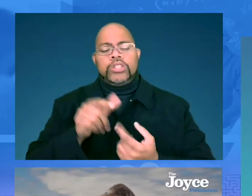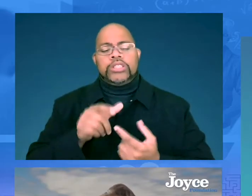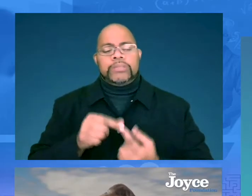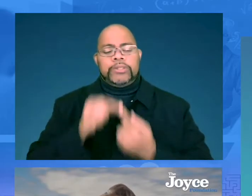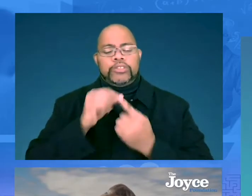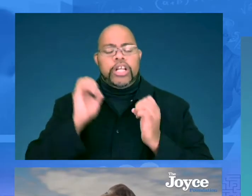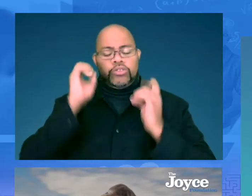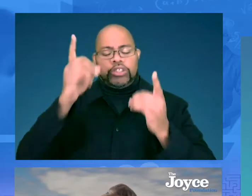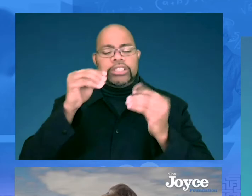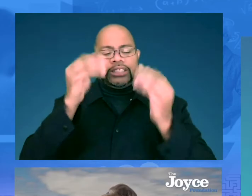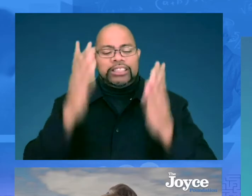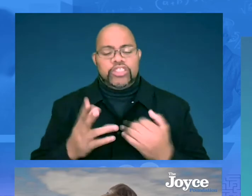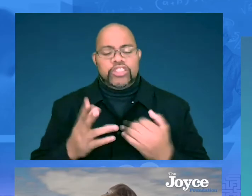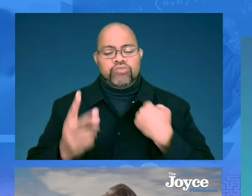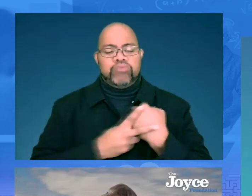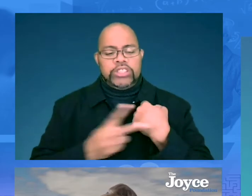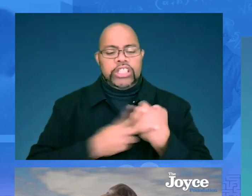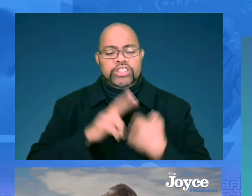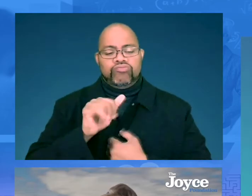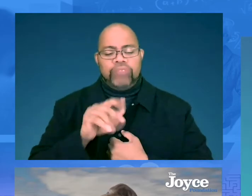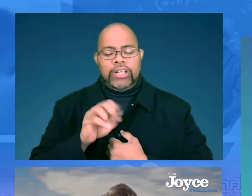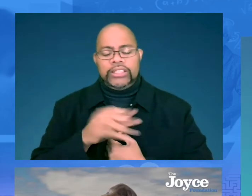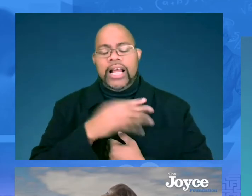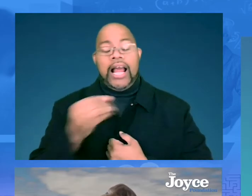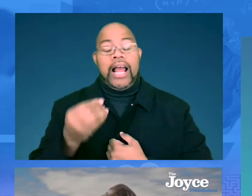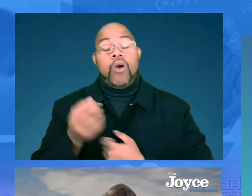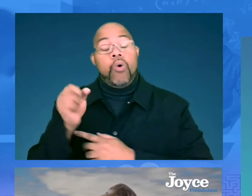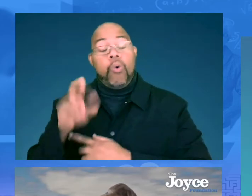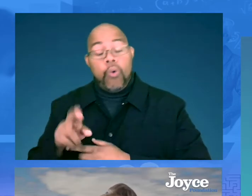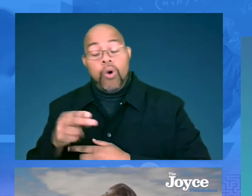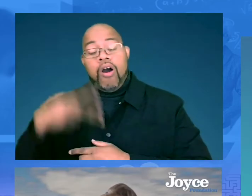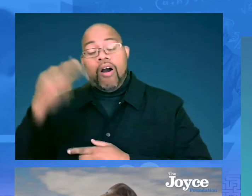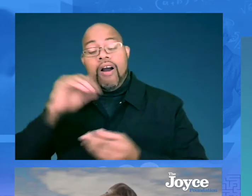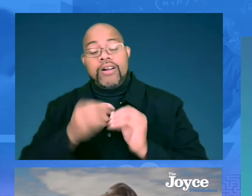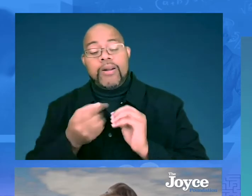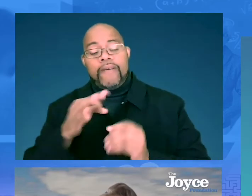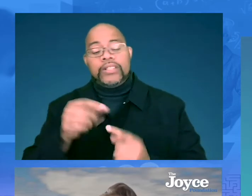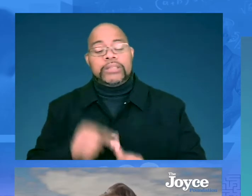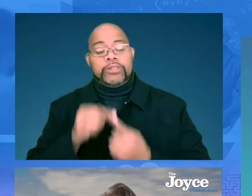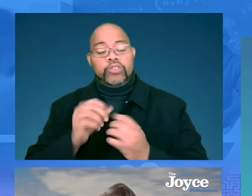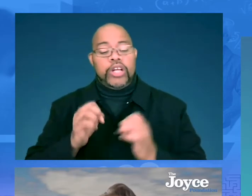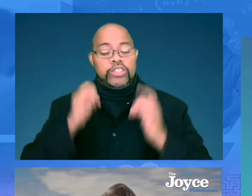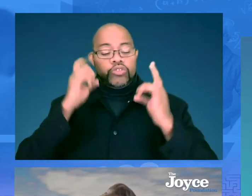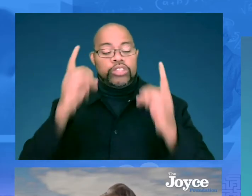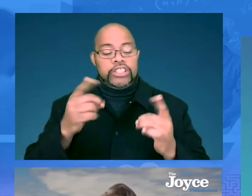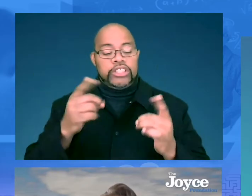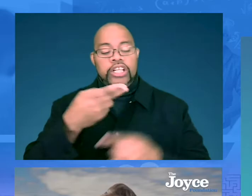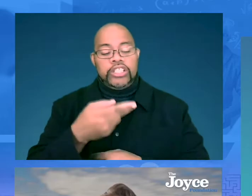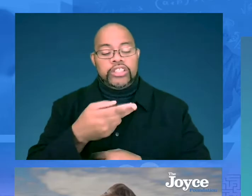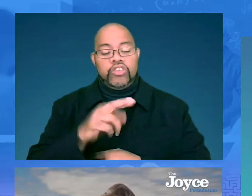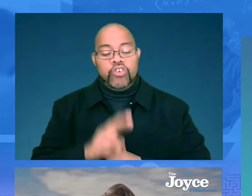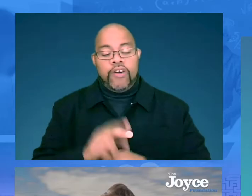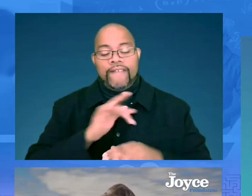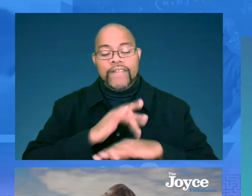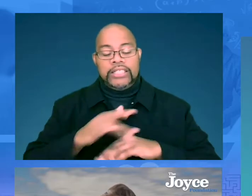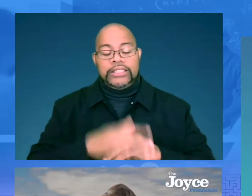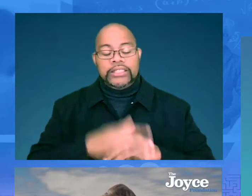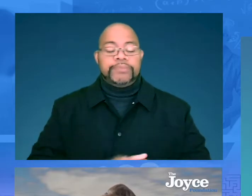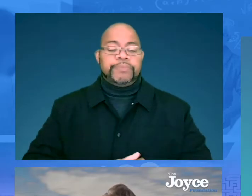districts that have low special education teacher retention rates and or high numbers of special education